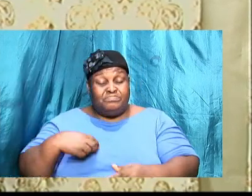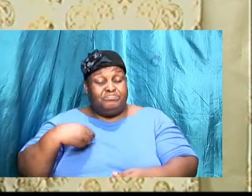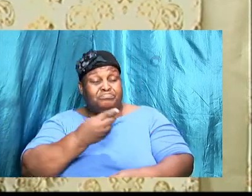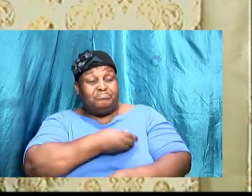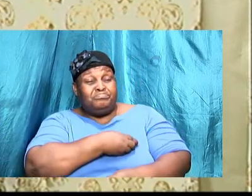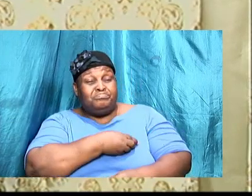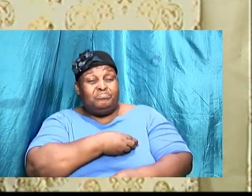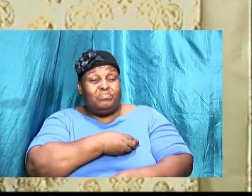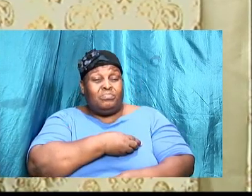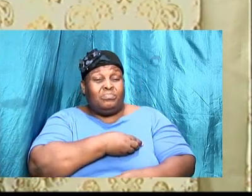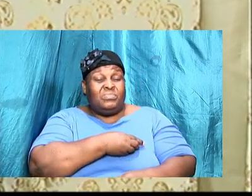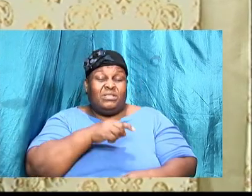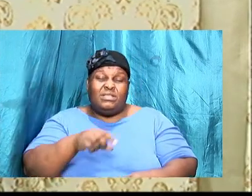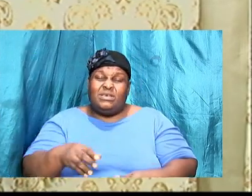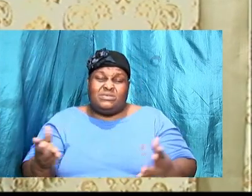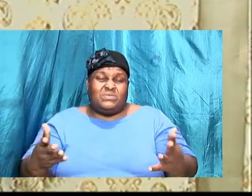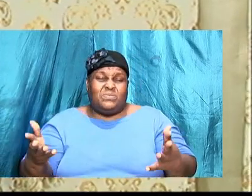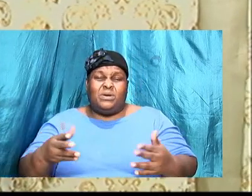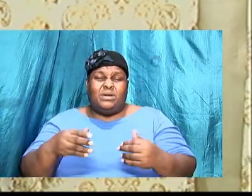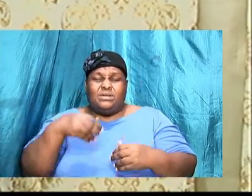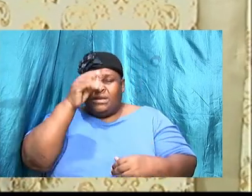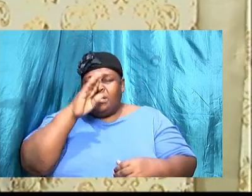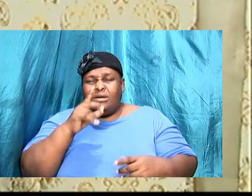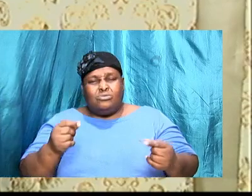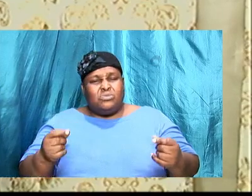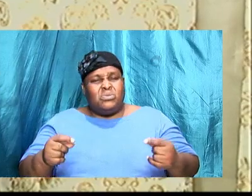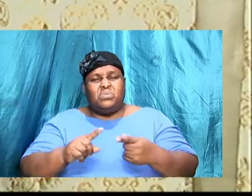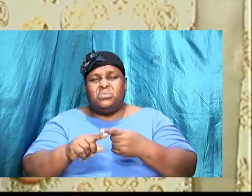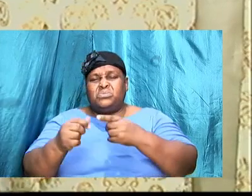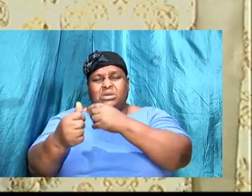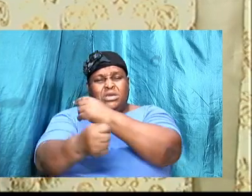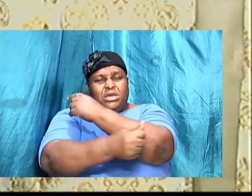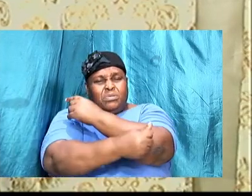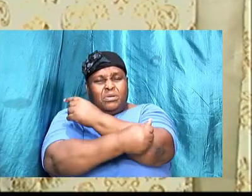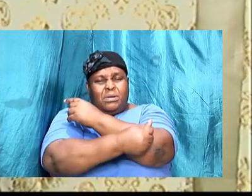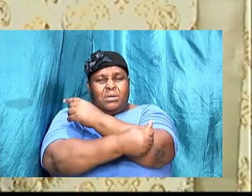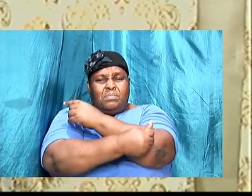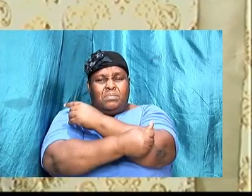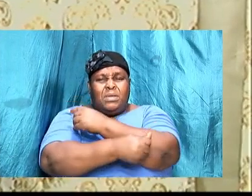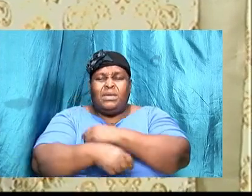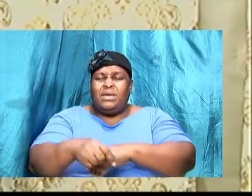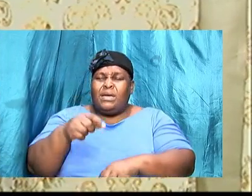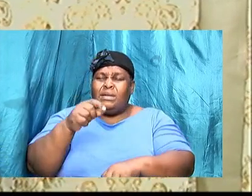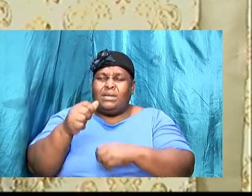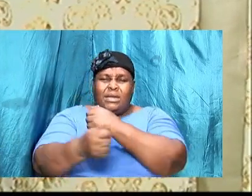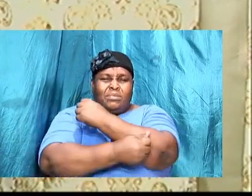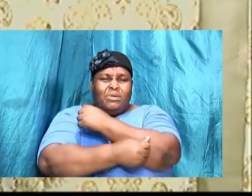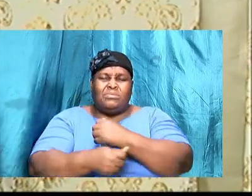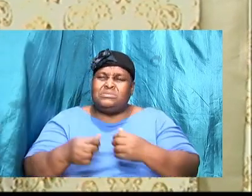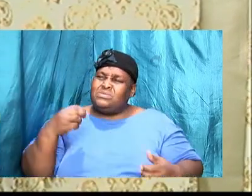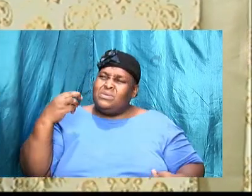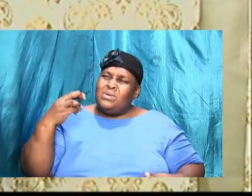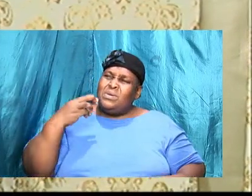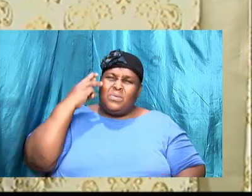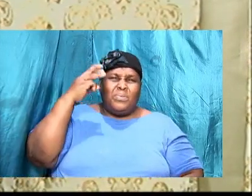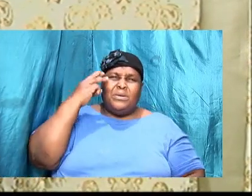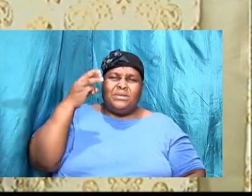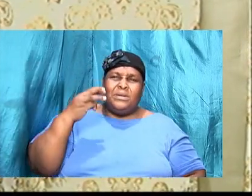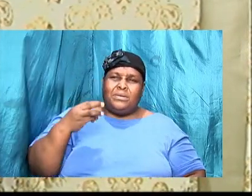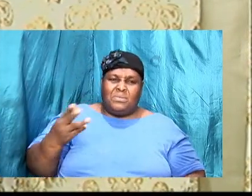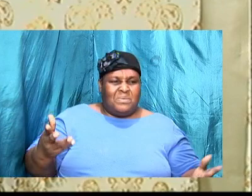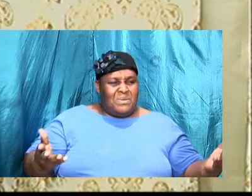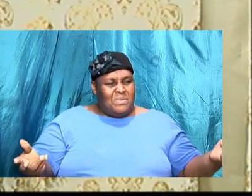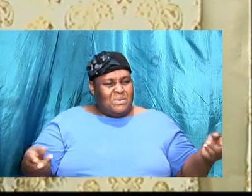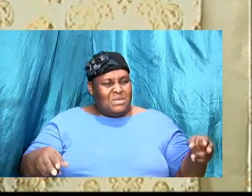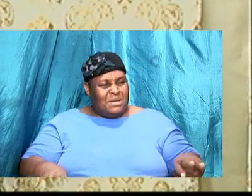Even when some time doubt came, and time passed, and Abraham was wondering what is happening, God